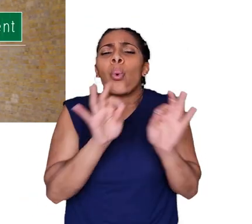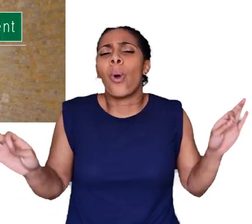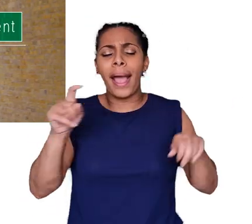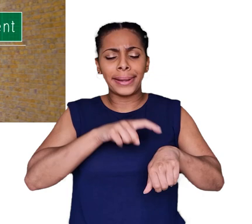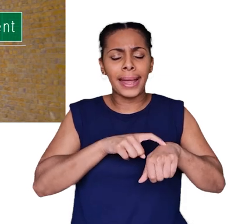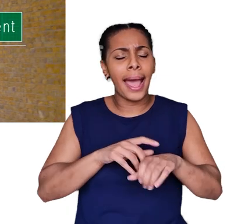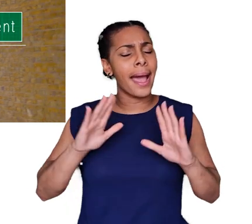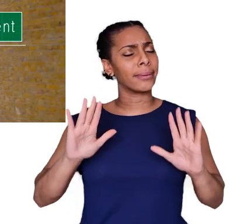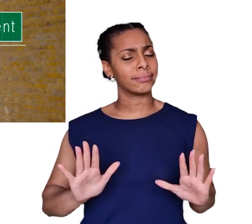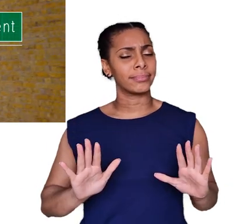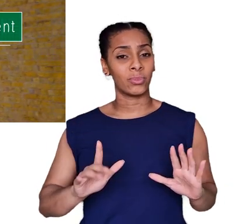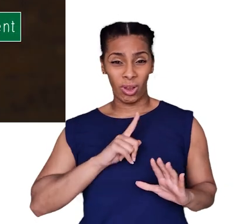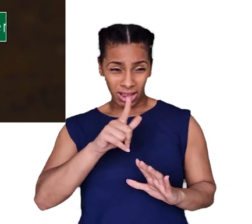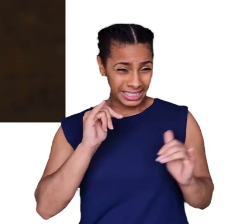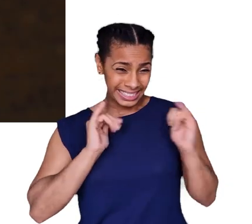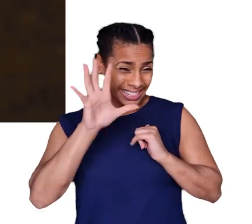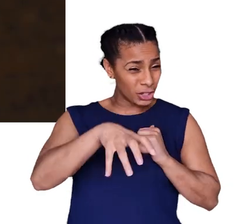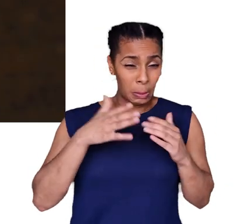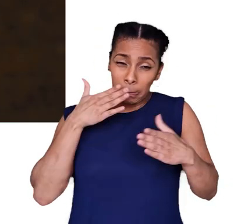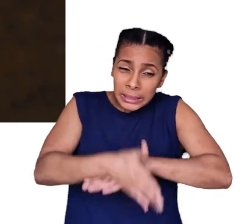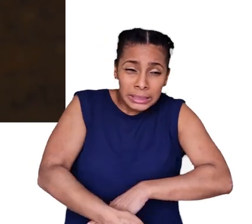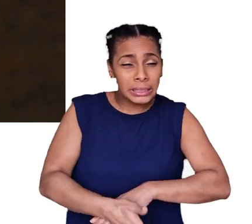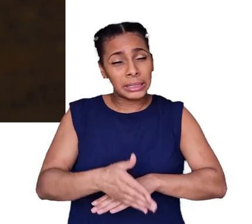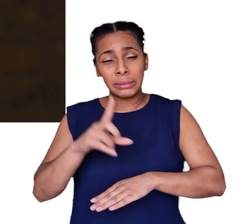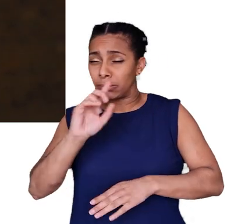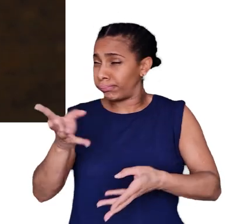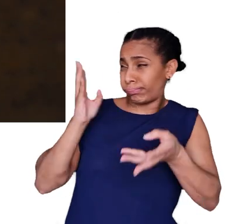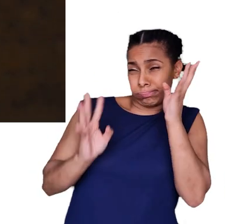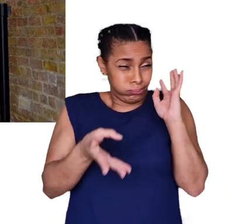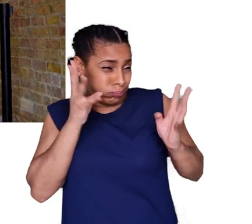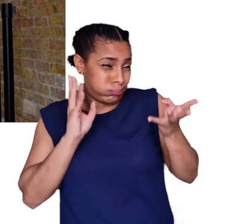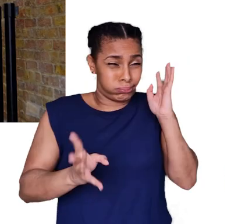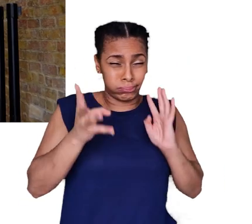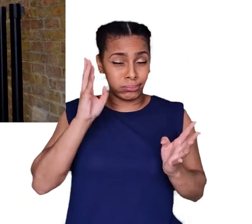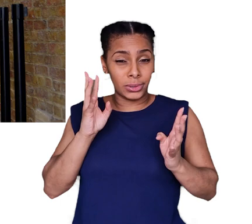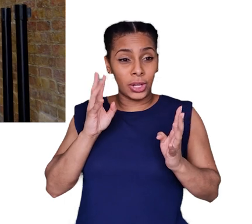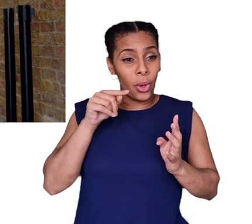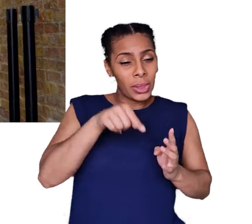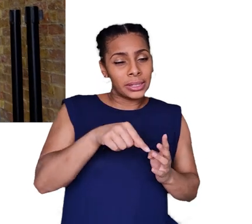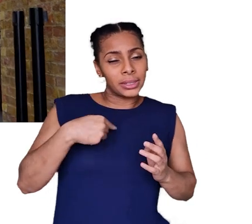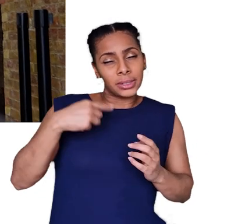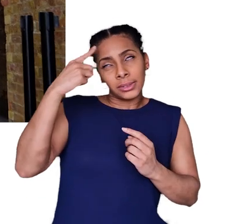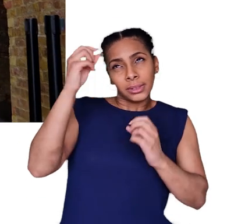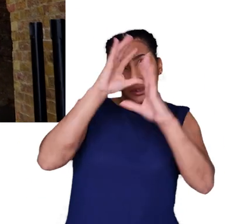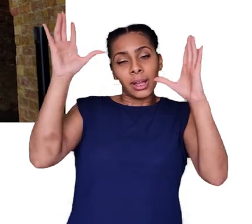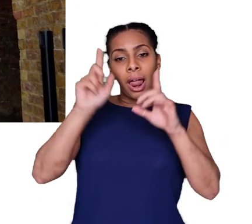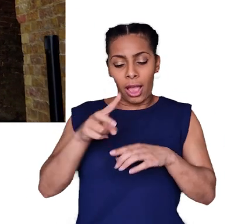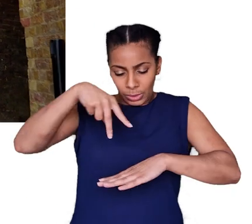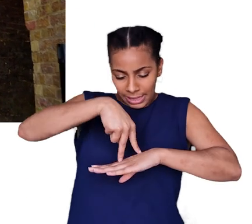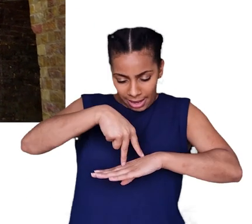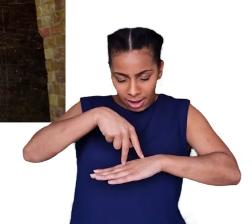moment, I suppose. Like quite often the station's really busy, bustling kind of place, and this idea of just kind of looking up